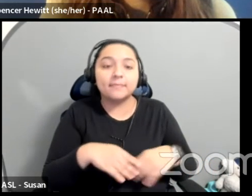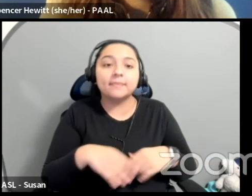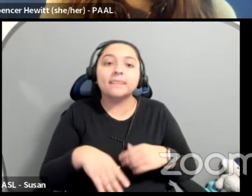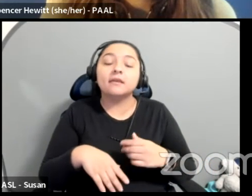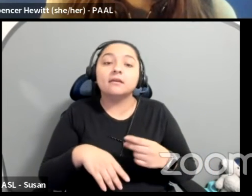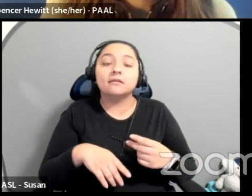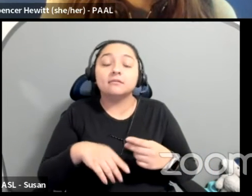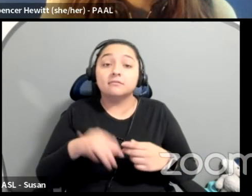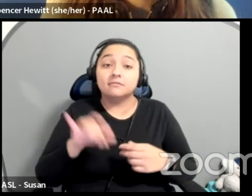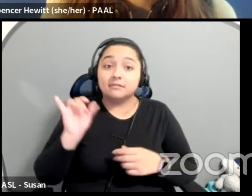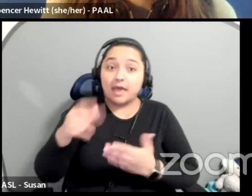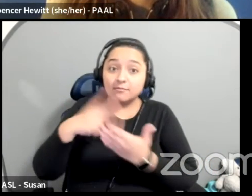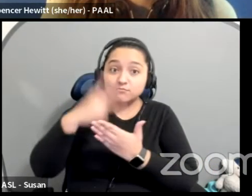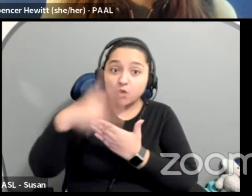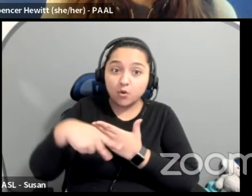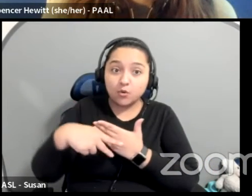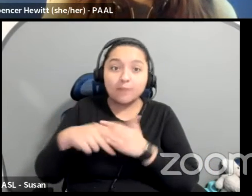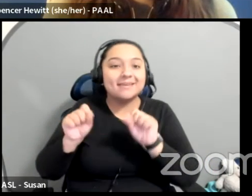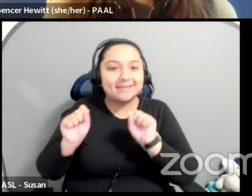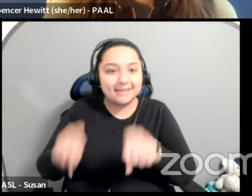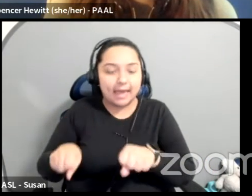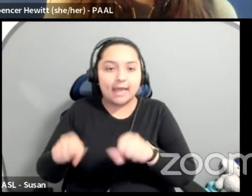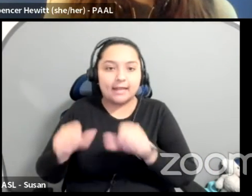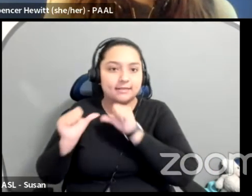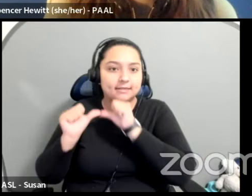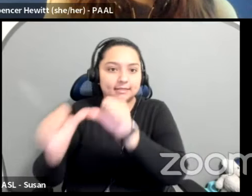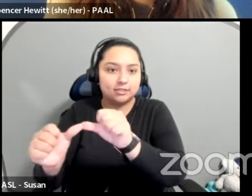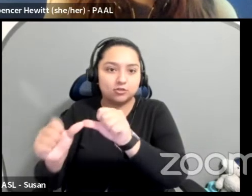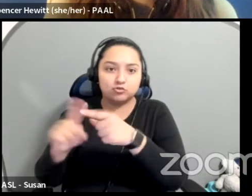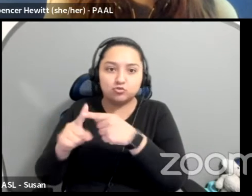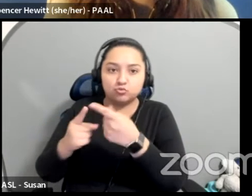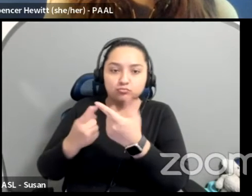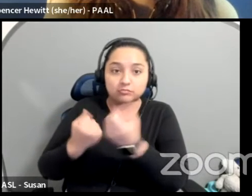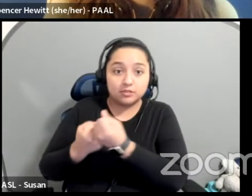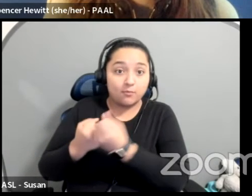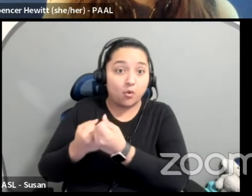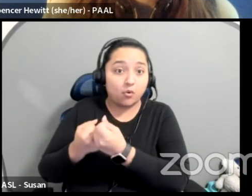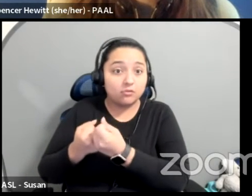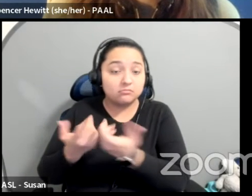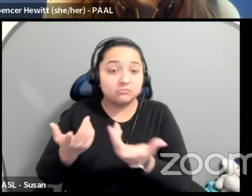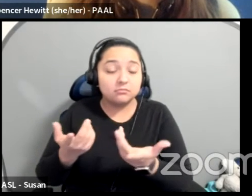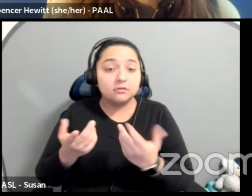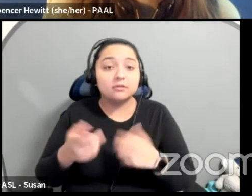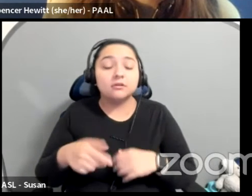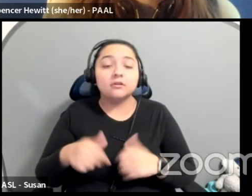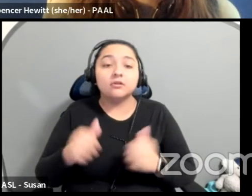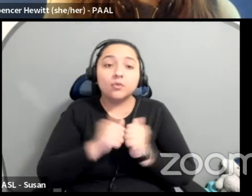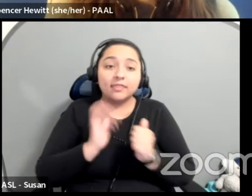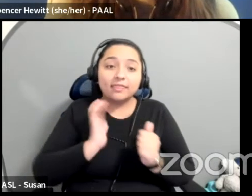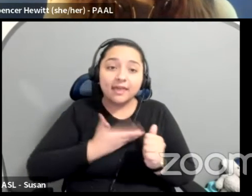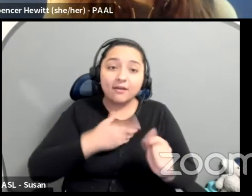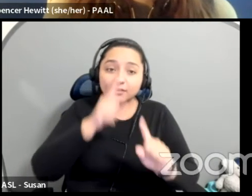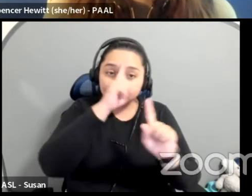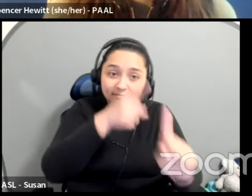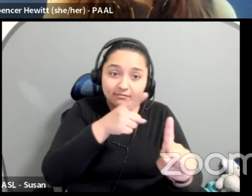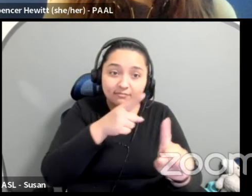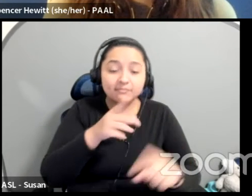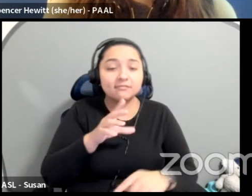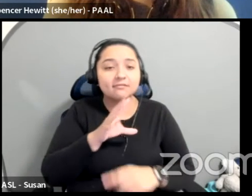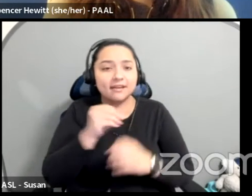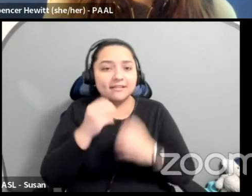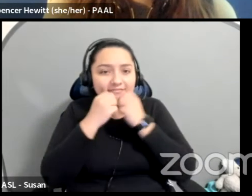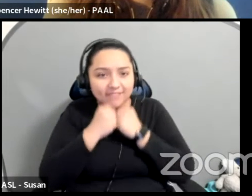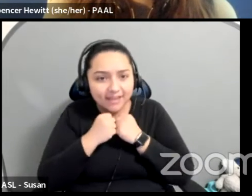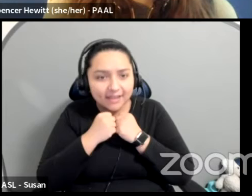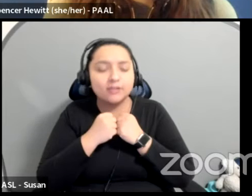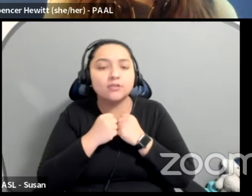support itself. Like we can support this. Like that makes sense to us, like with the values and the mission of our organization, which we think that theater is